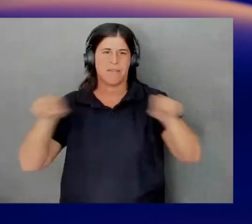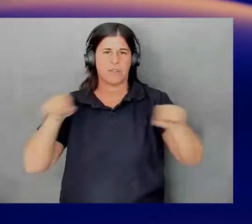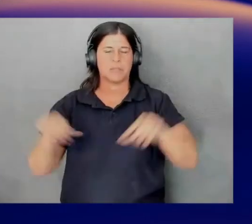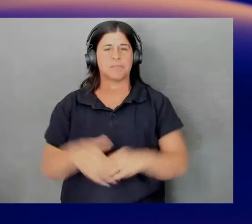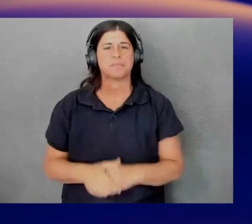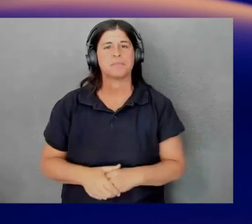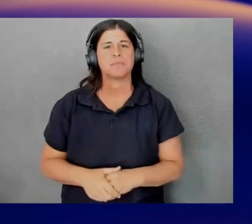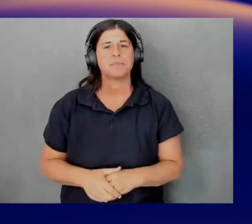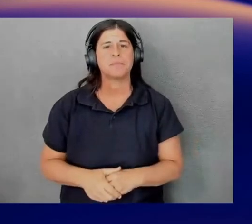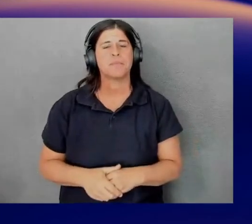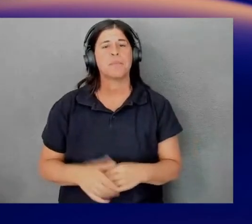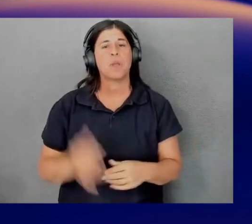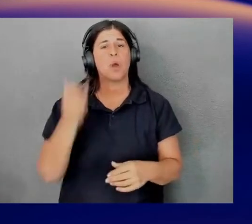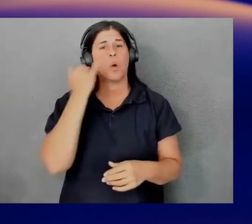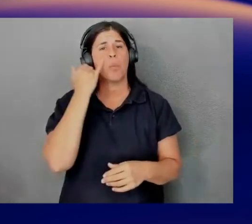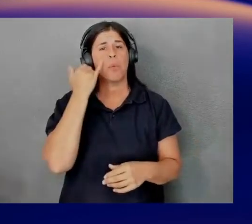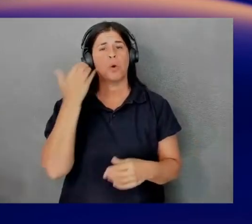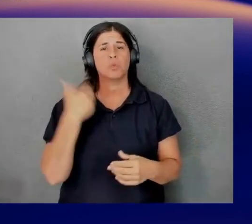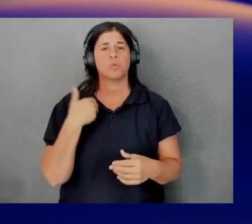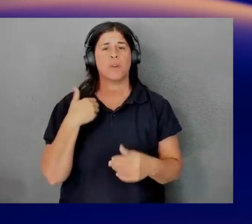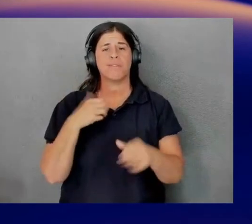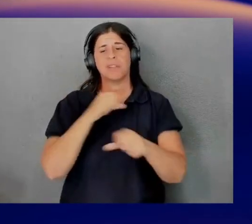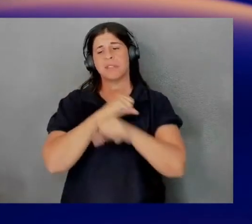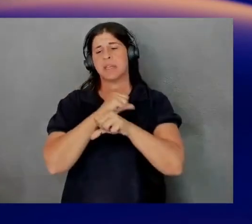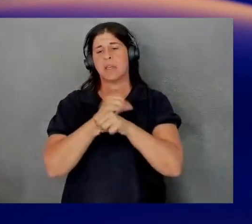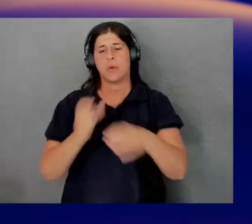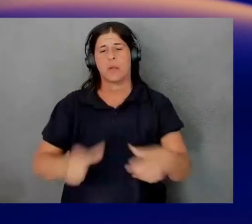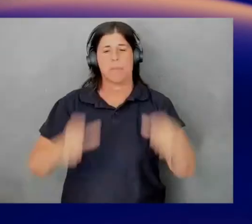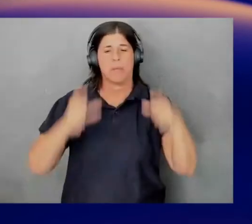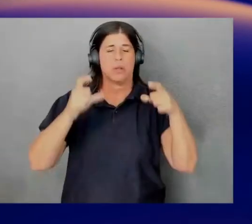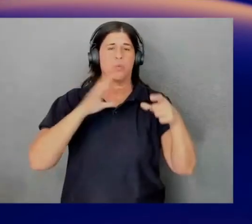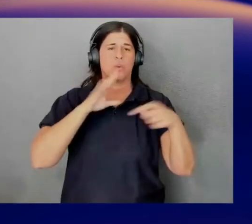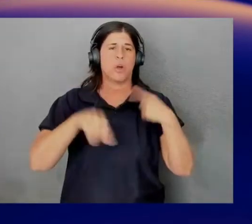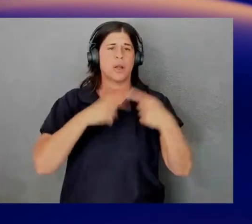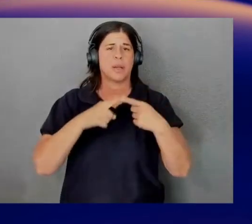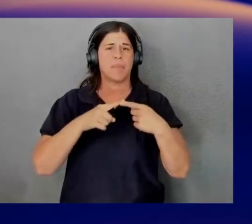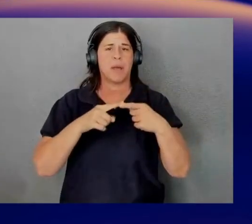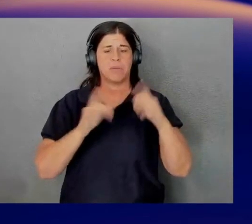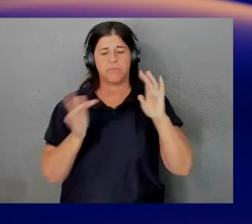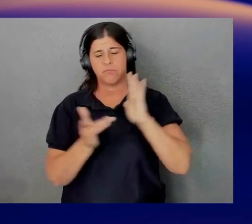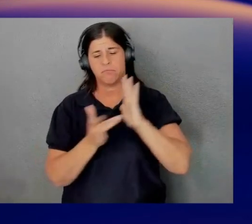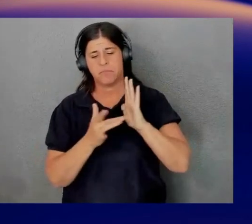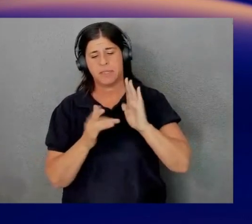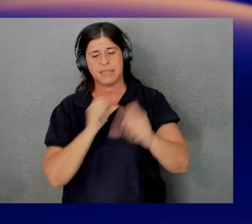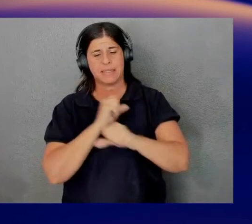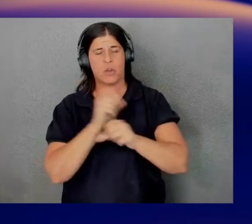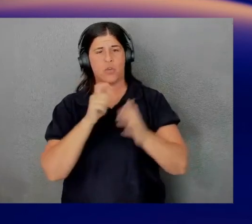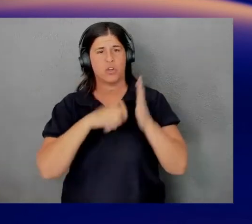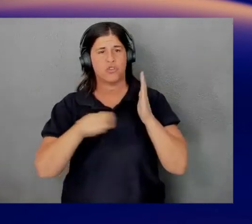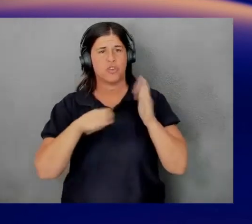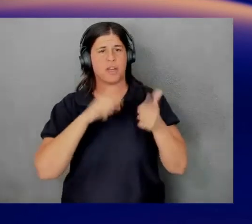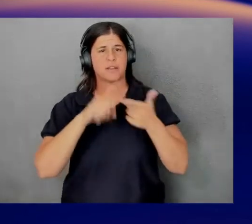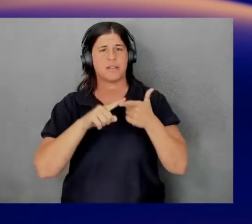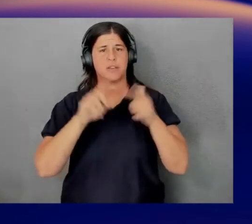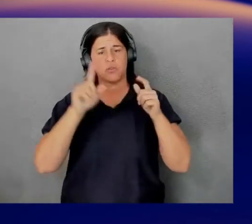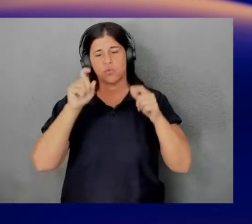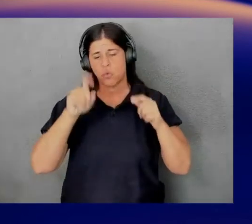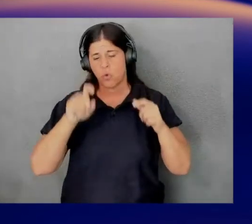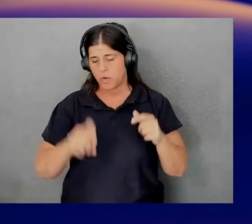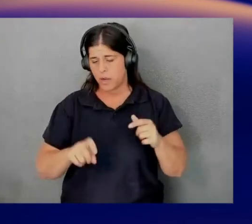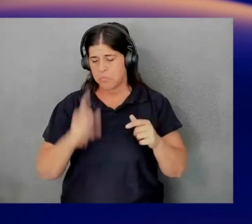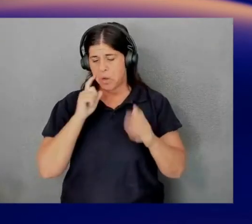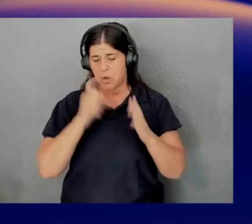sticking on the security pillar here that we've been talking about, I can go down to my security checks. If I scroll down, I see that I have seven, you know,